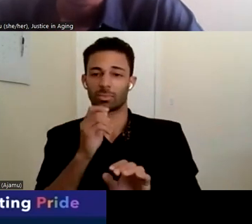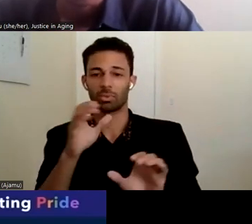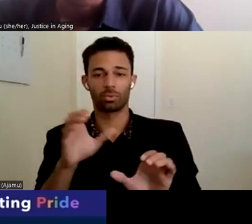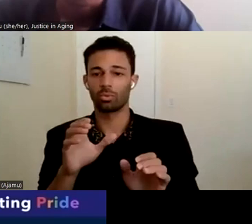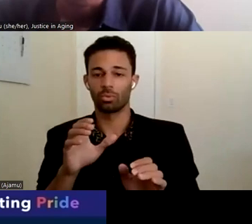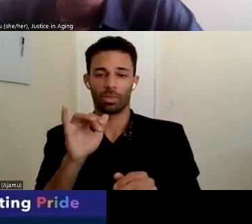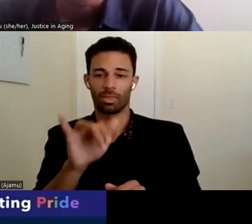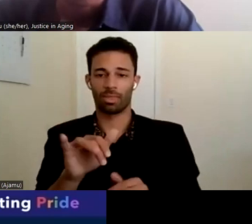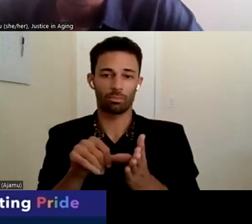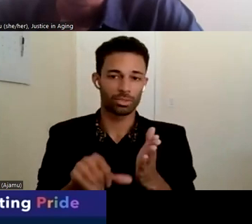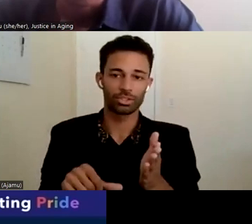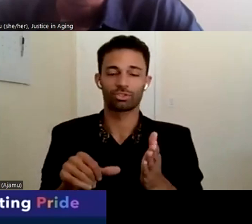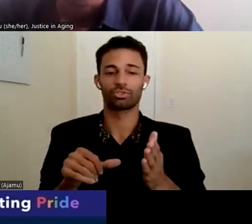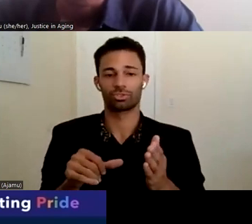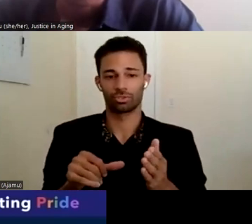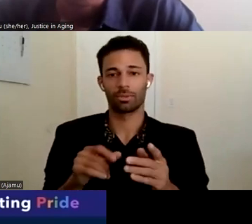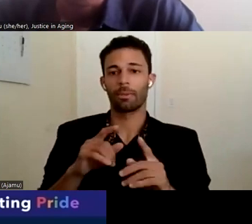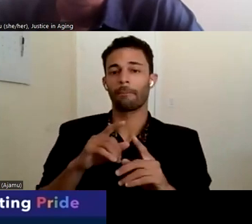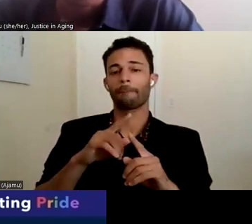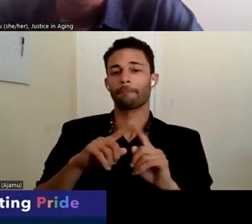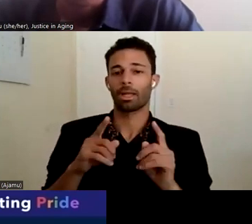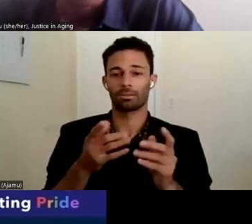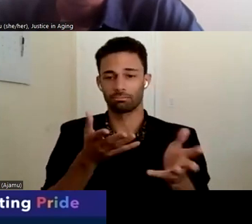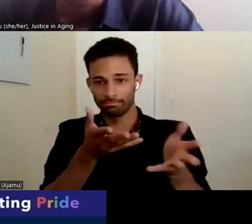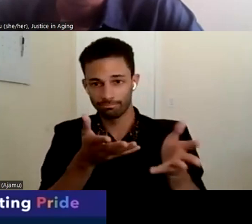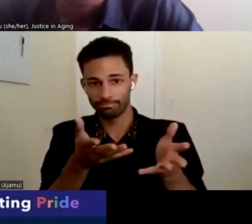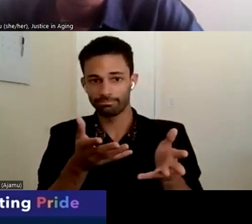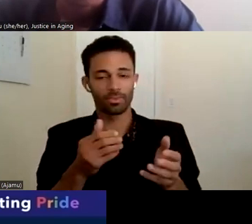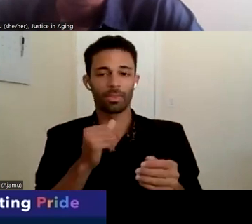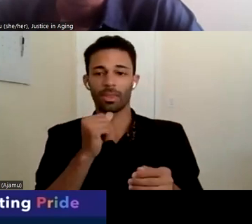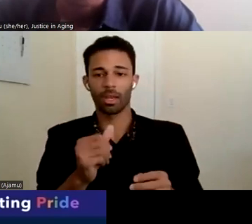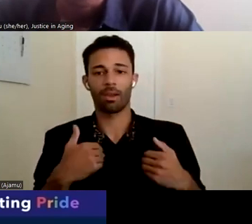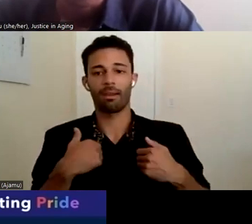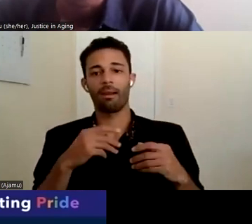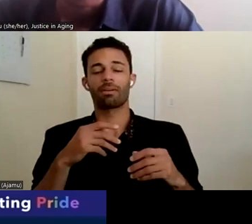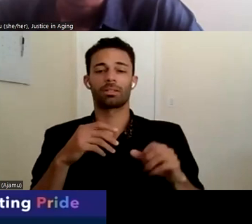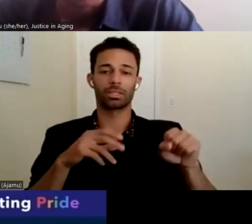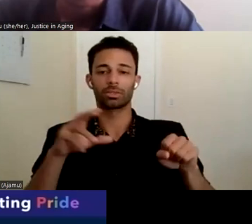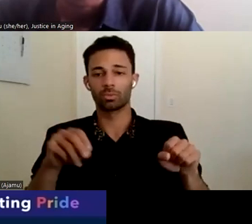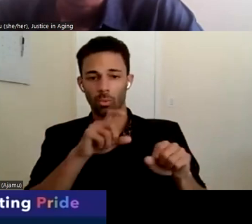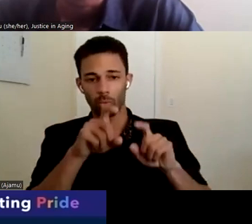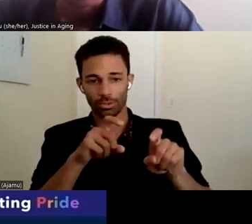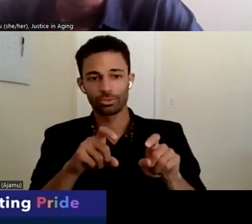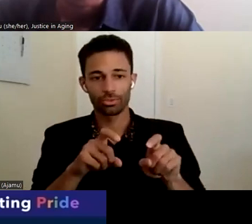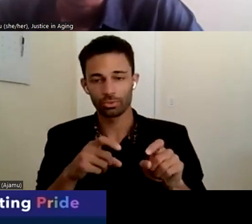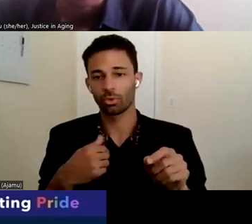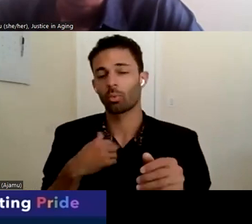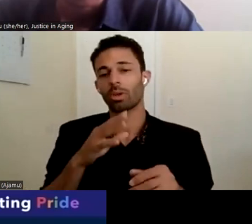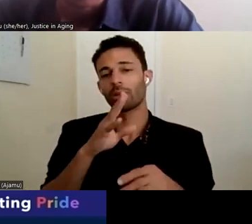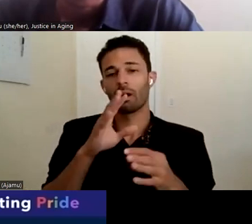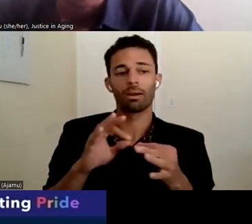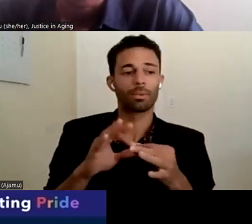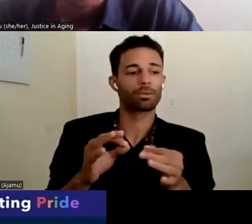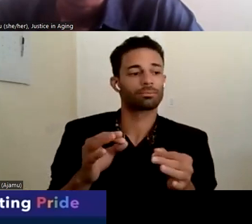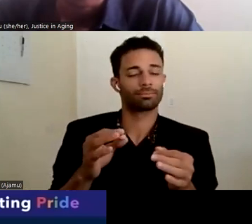they wouldn't have phrased a question in which you could answer it. And that's where I would come in. I mean, we talk about accessibility of language. It's also